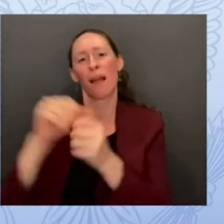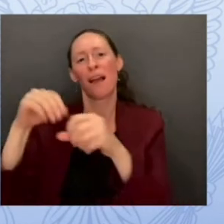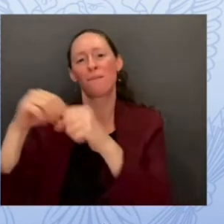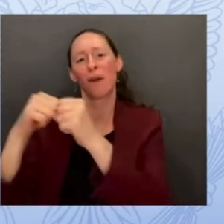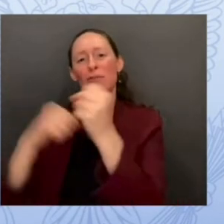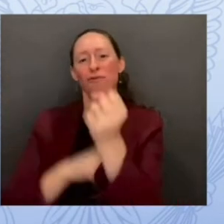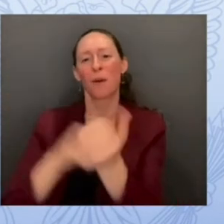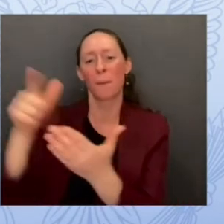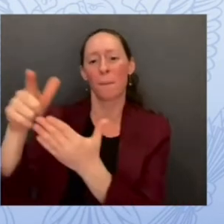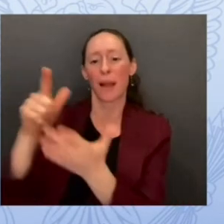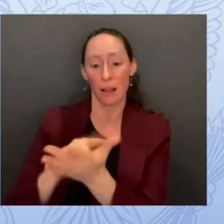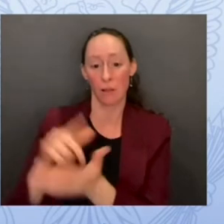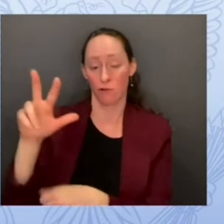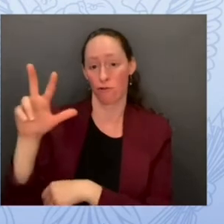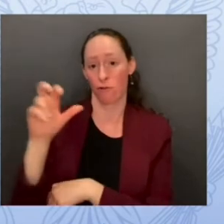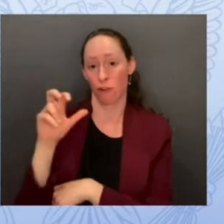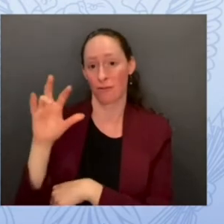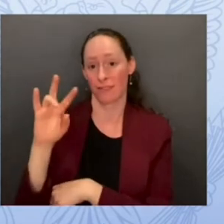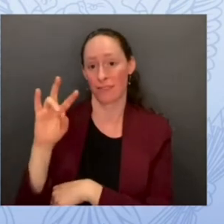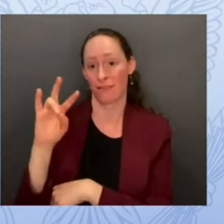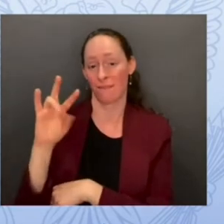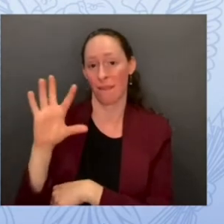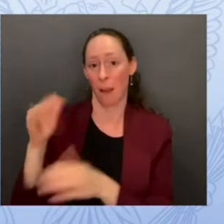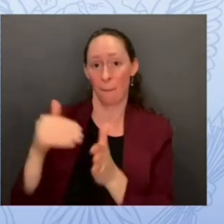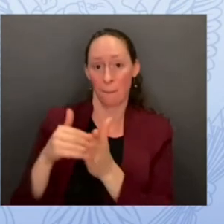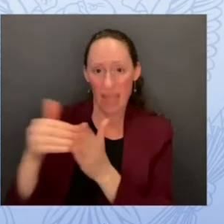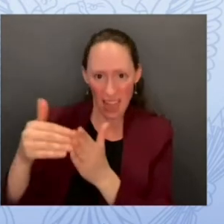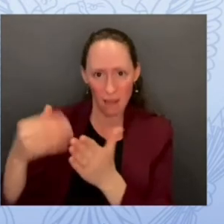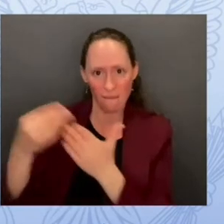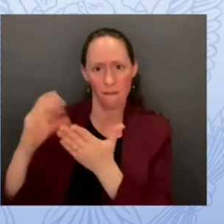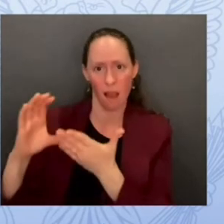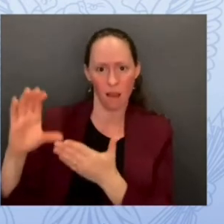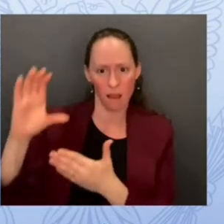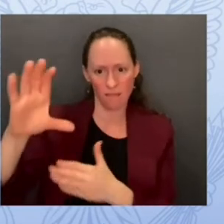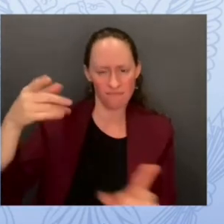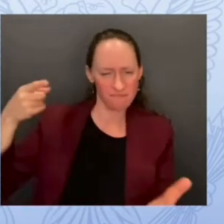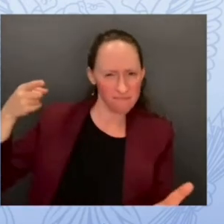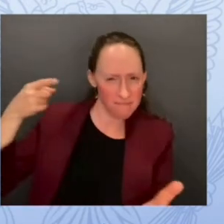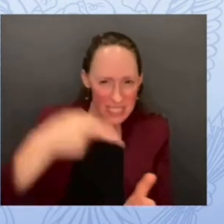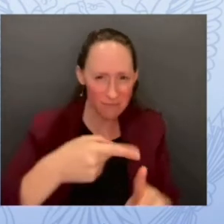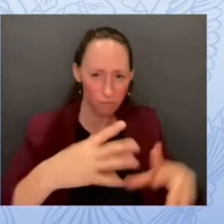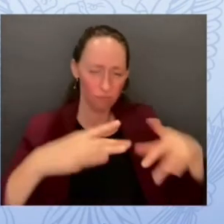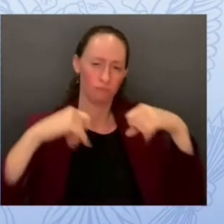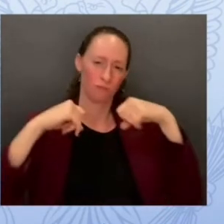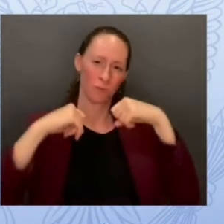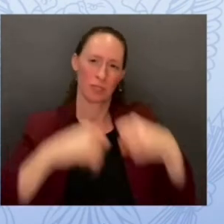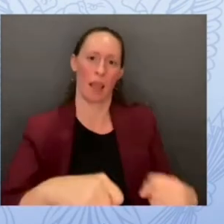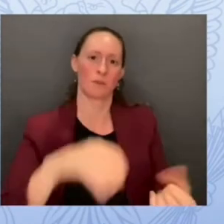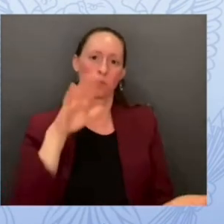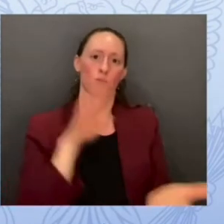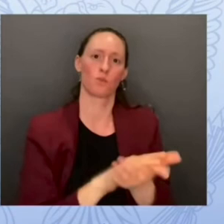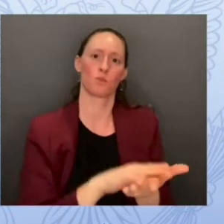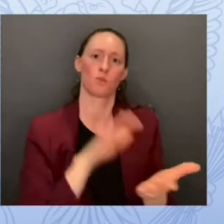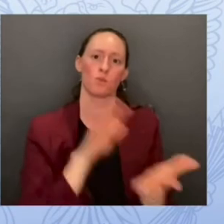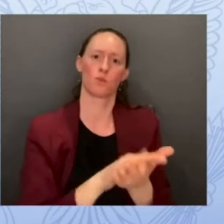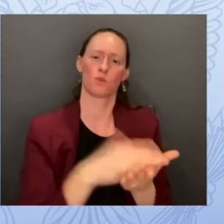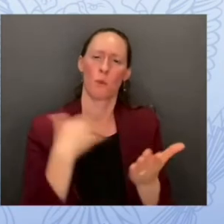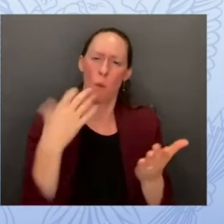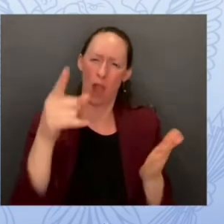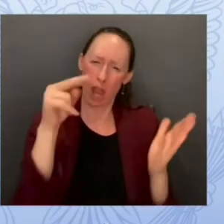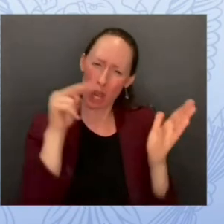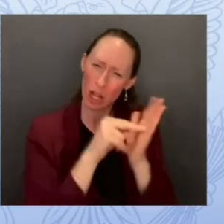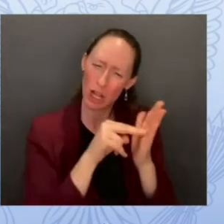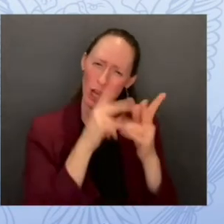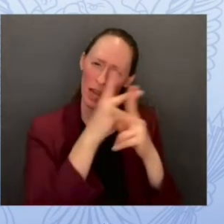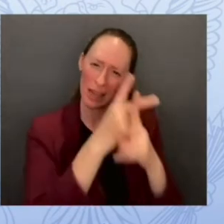there about protecting our schools so please make sure you take a good look at it work with your cios who manage that and if you have